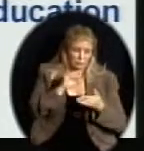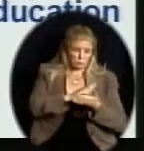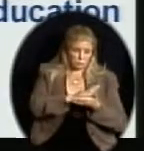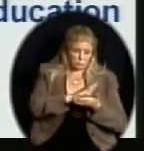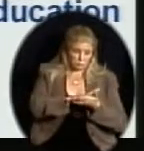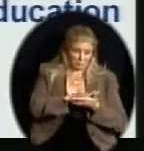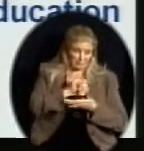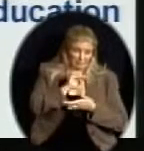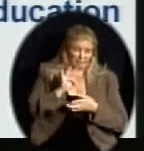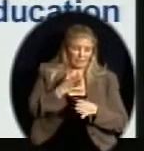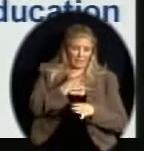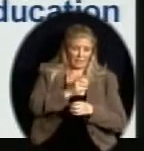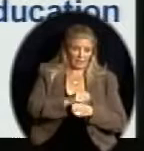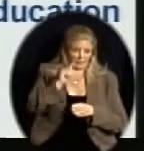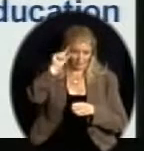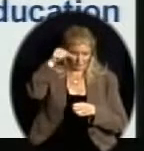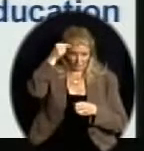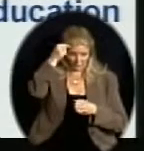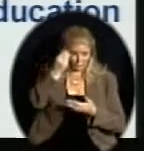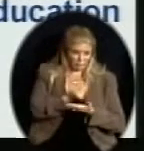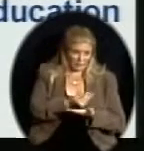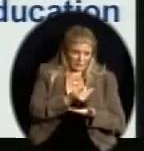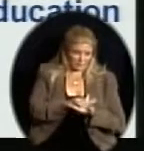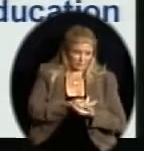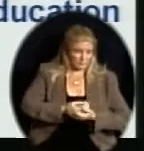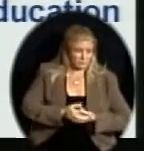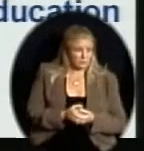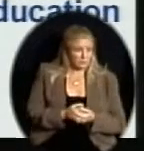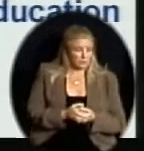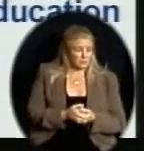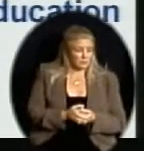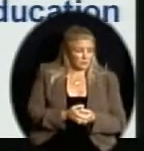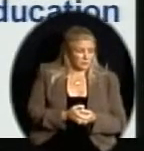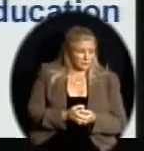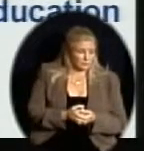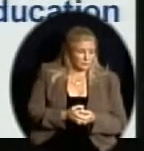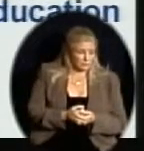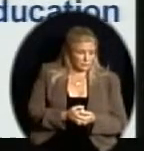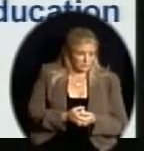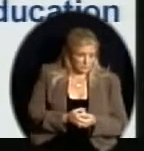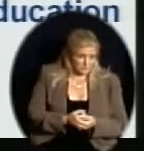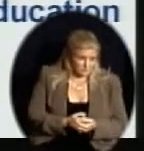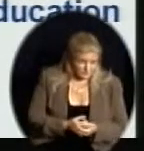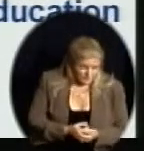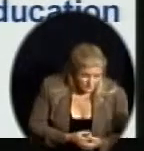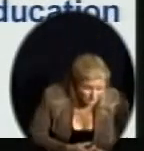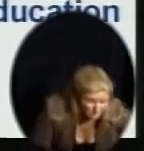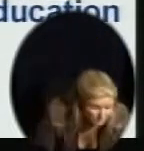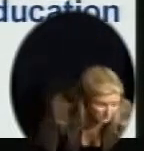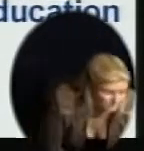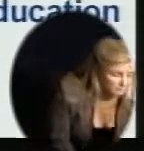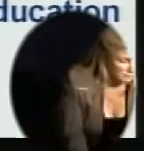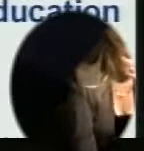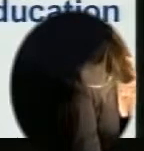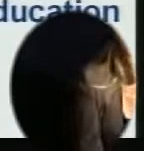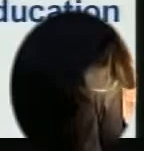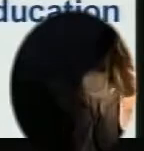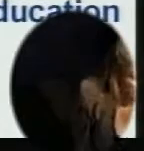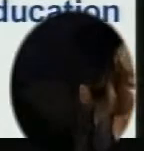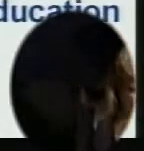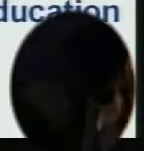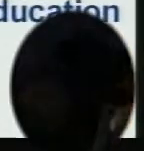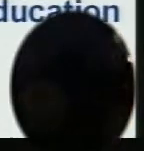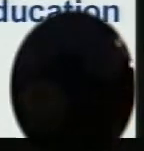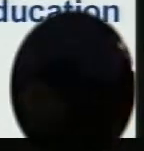federal funding, funding to eliminate discrimination against individuals based upon their disability